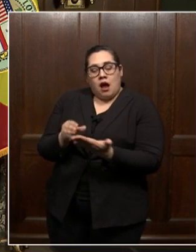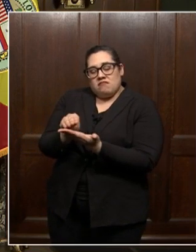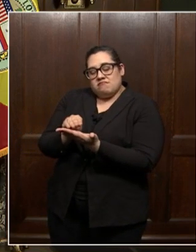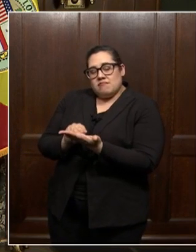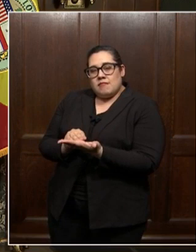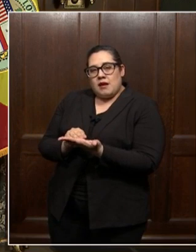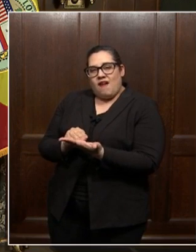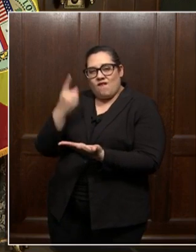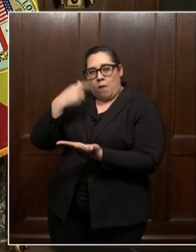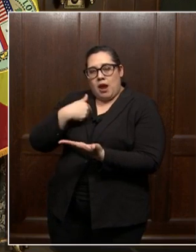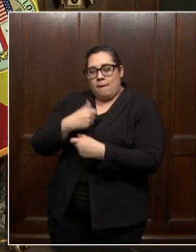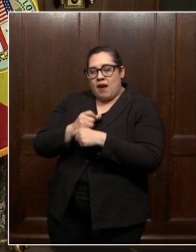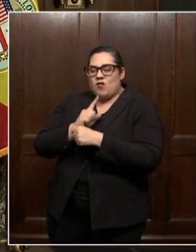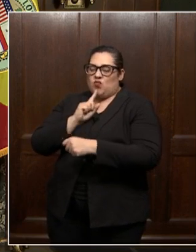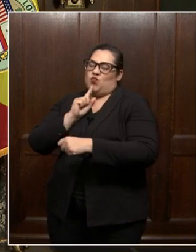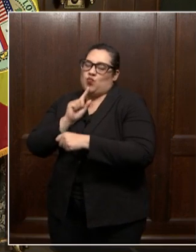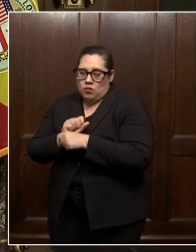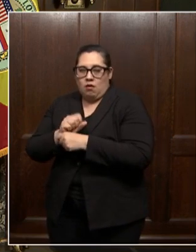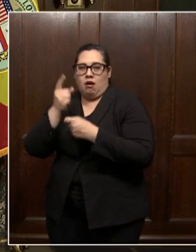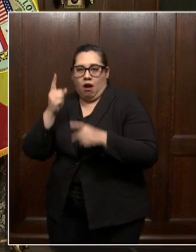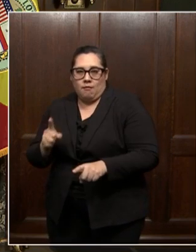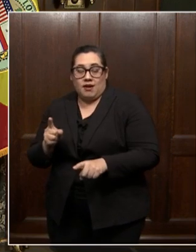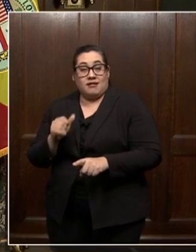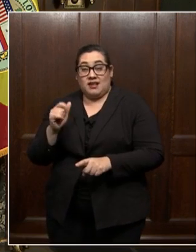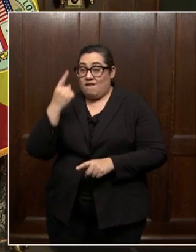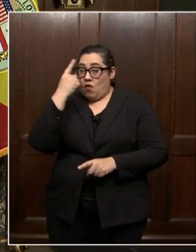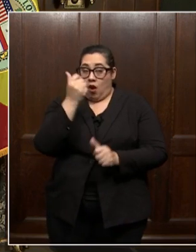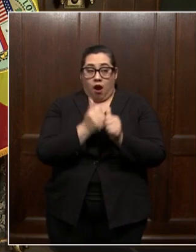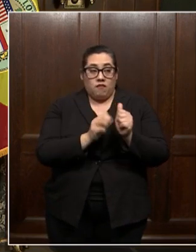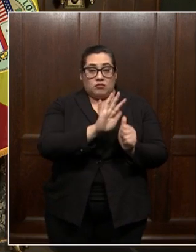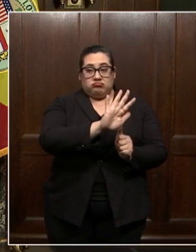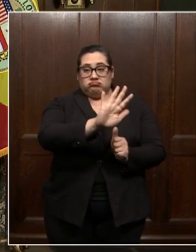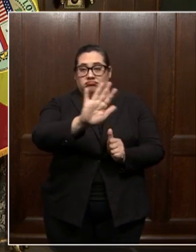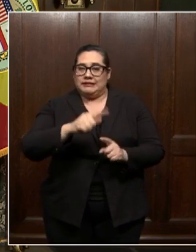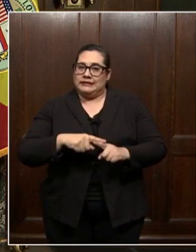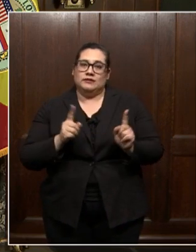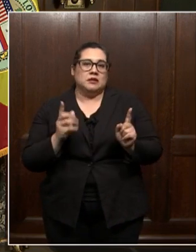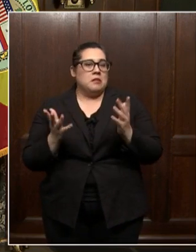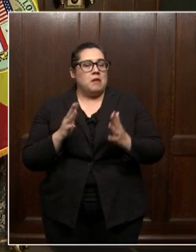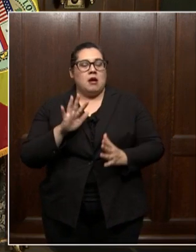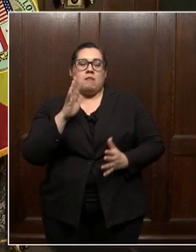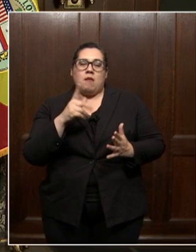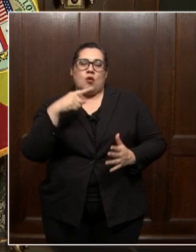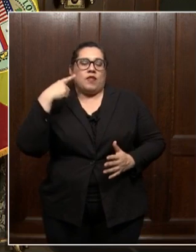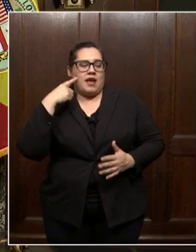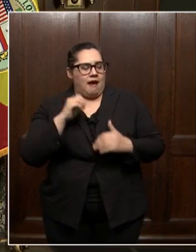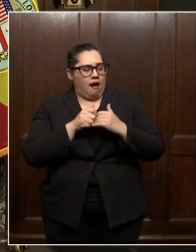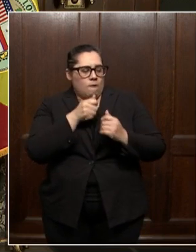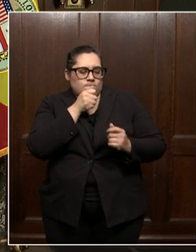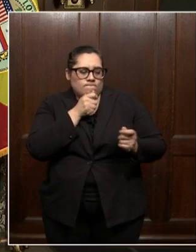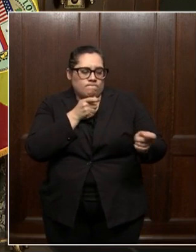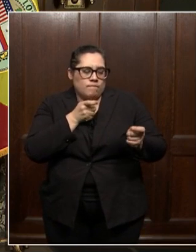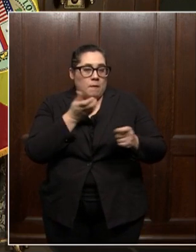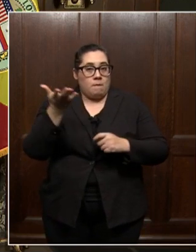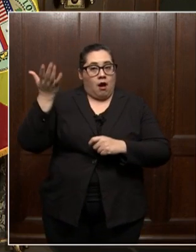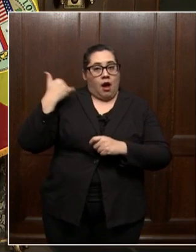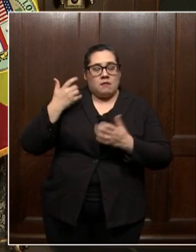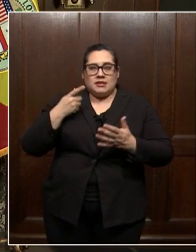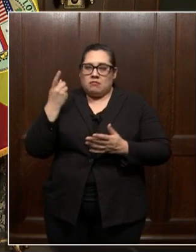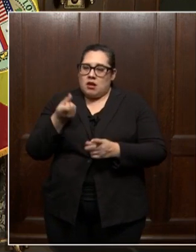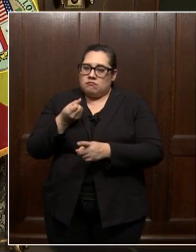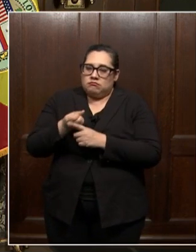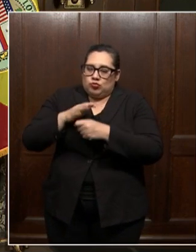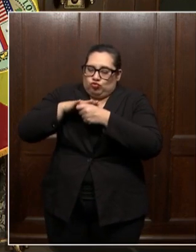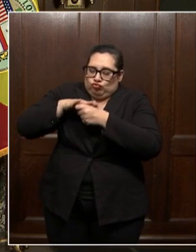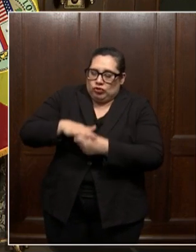makes them real. So this is also going to look different for everyone. So think about how you might have coped in the past when there has been something really